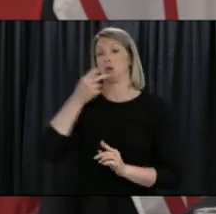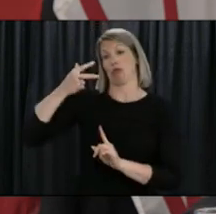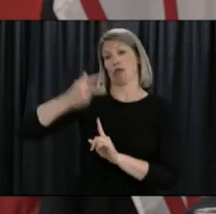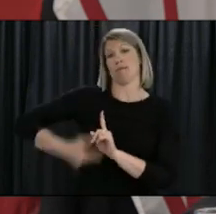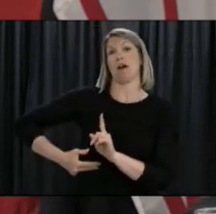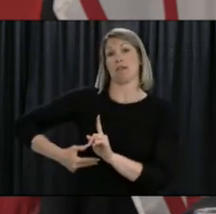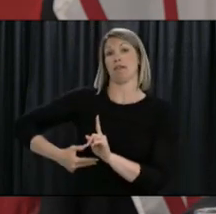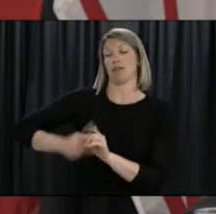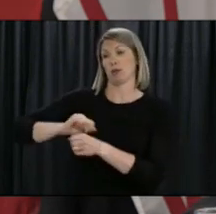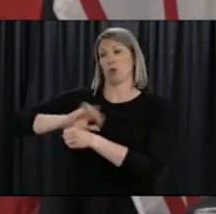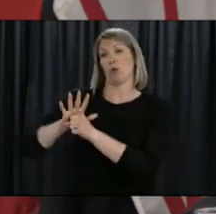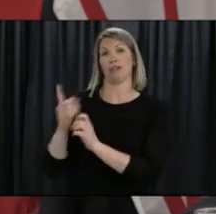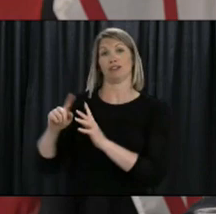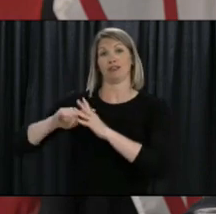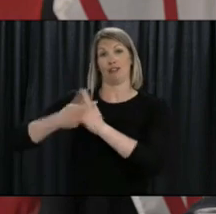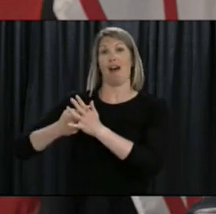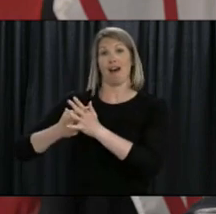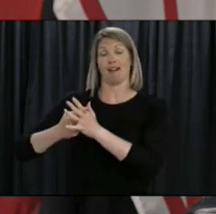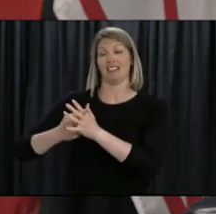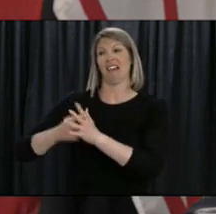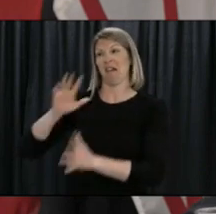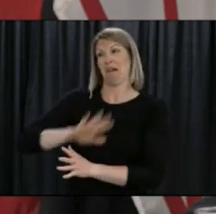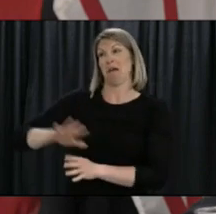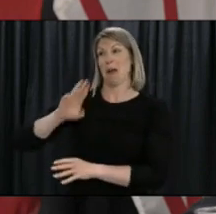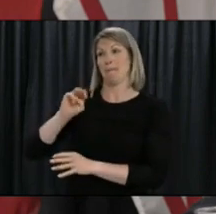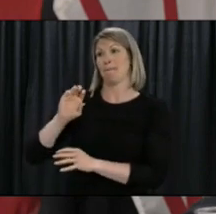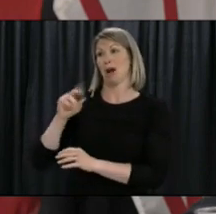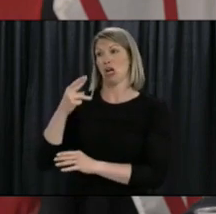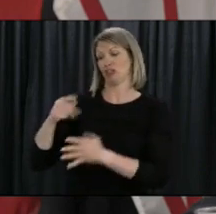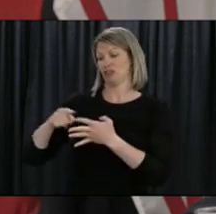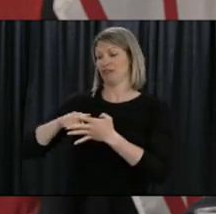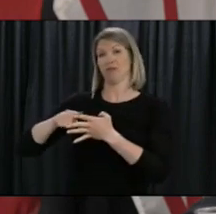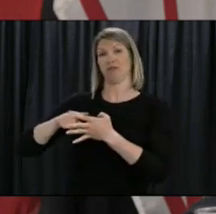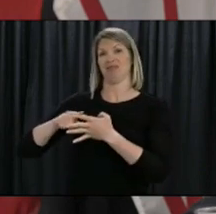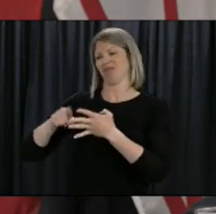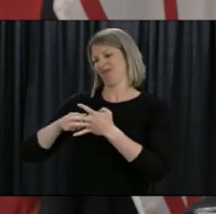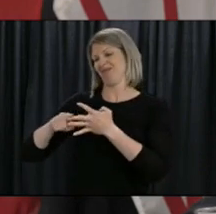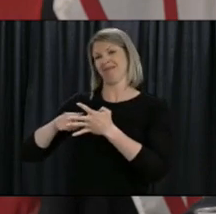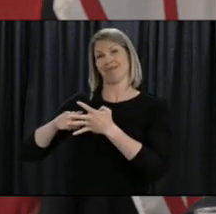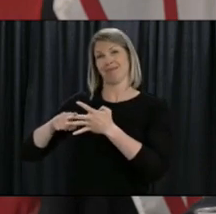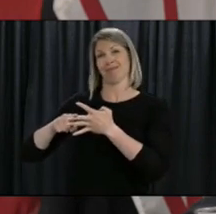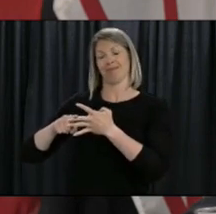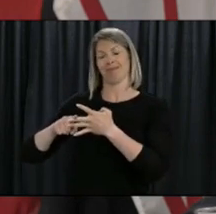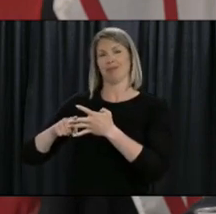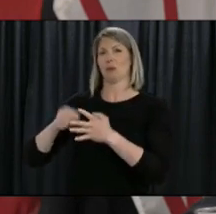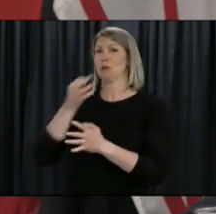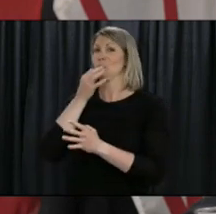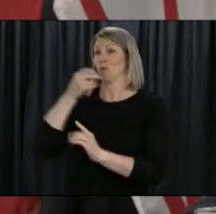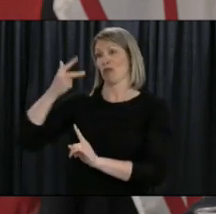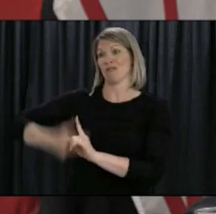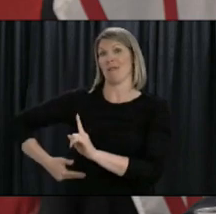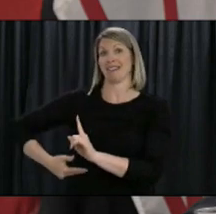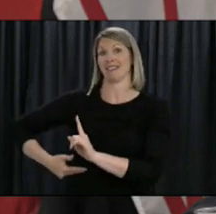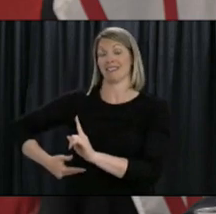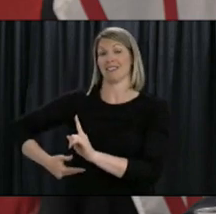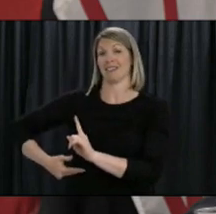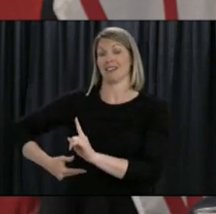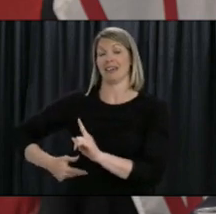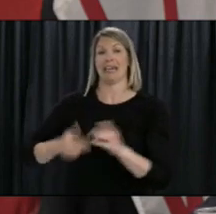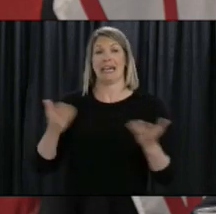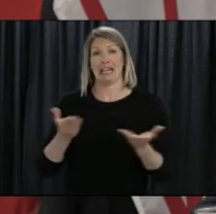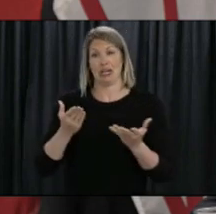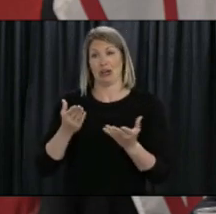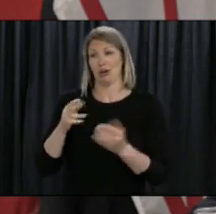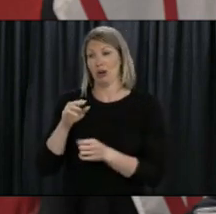we know this, the havoc that this has created on our country, our province, and indeed all around the world. So it's been challenging.